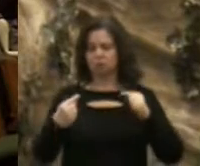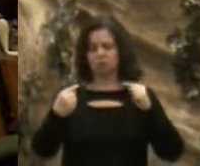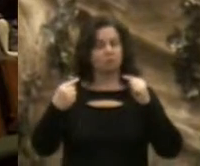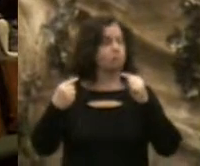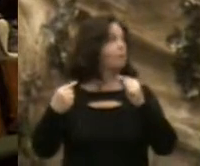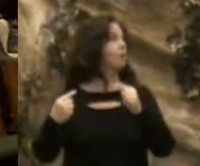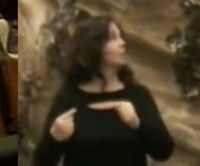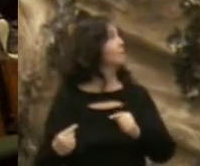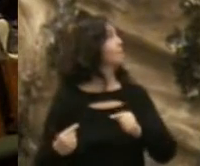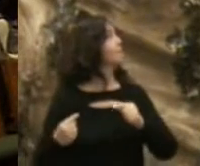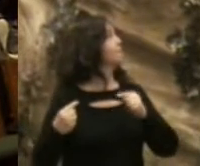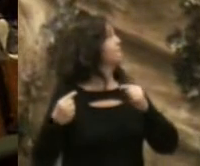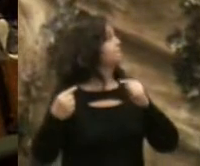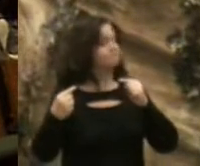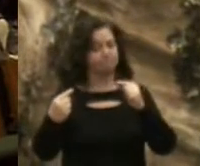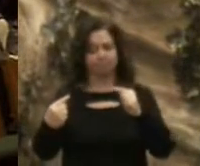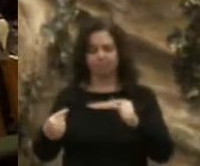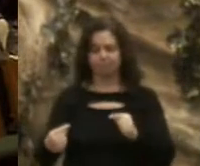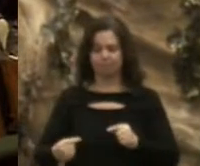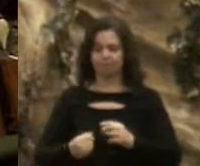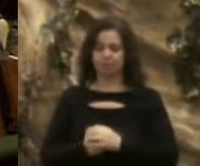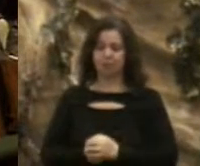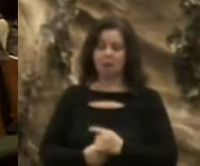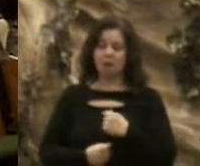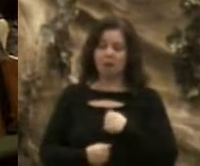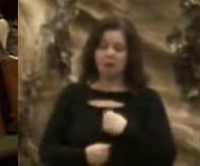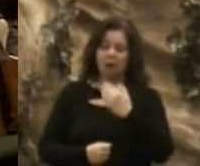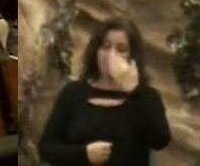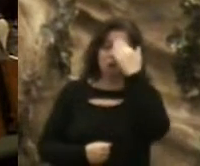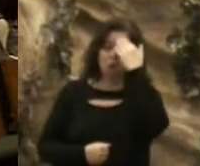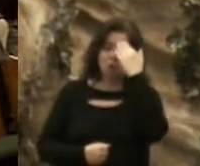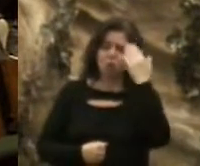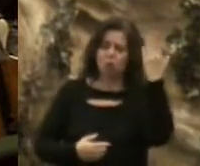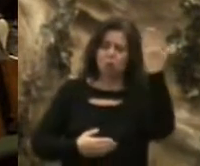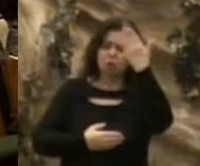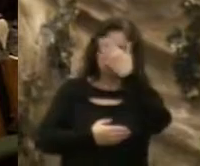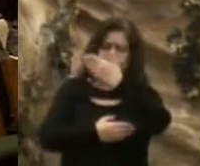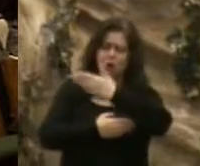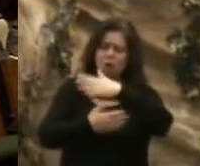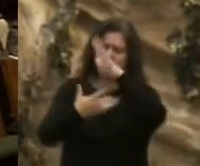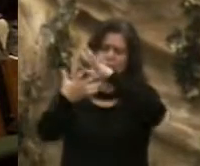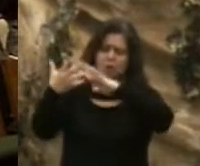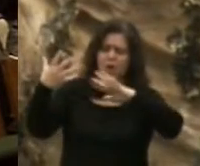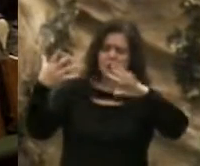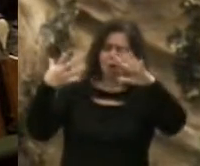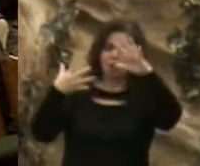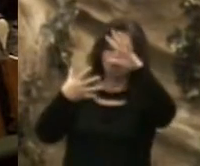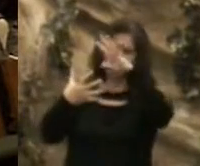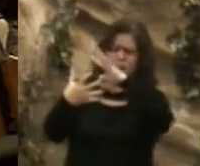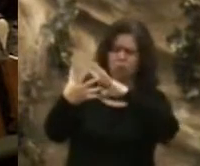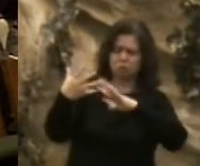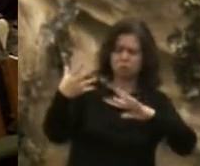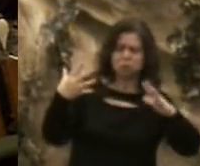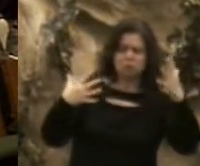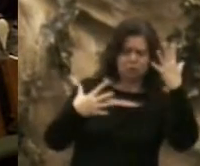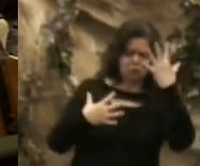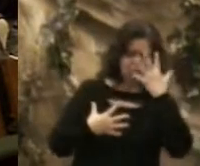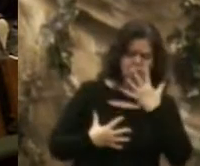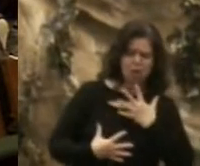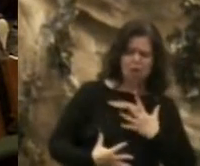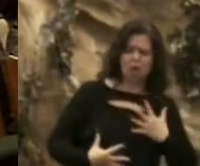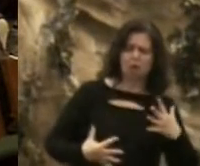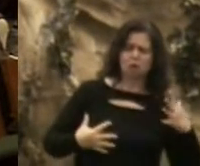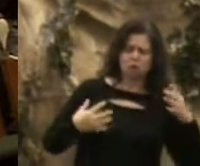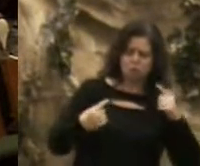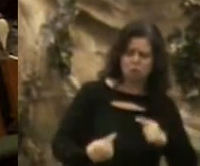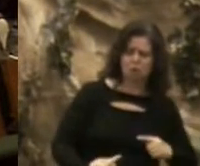traveling this world war. I know dark clouds will gather round me, I know my